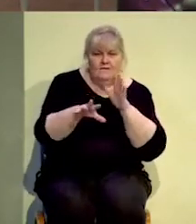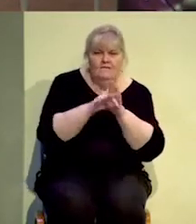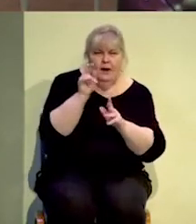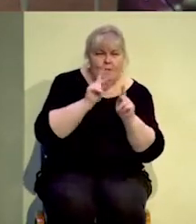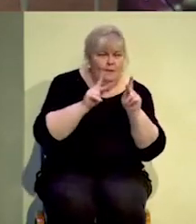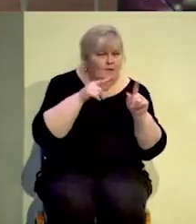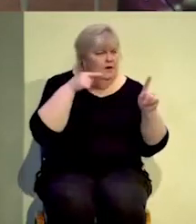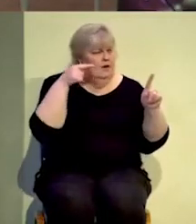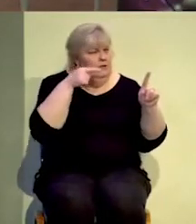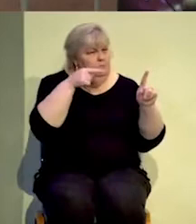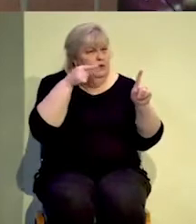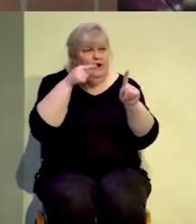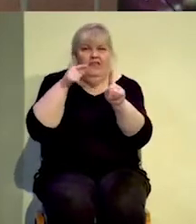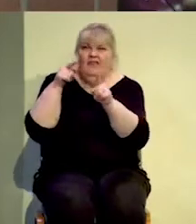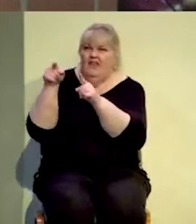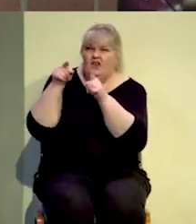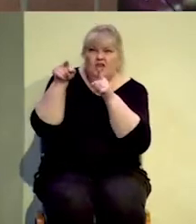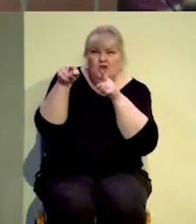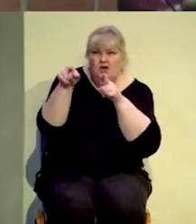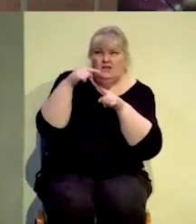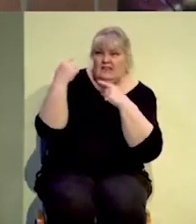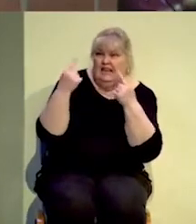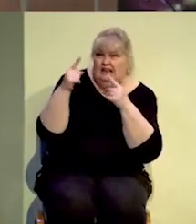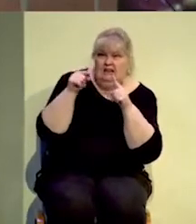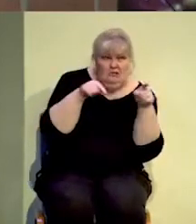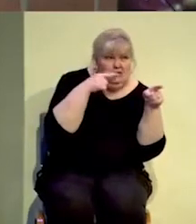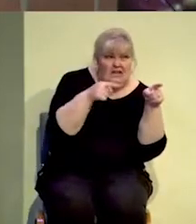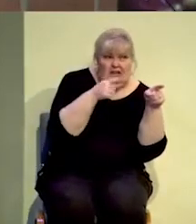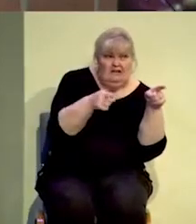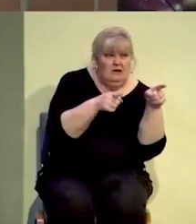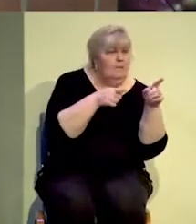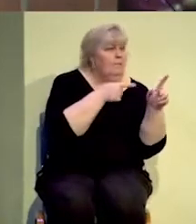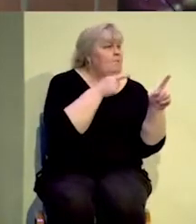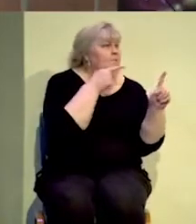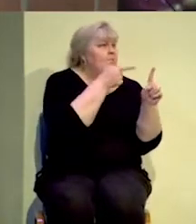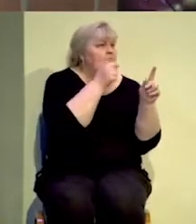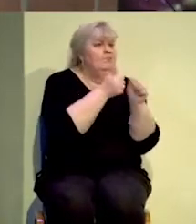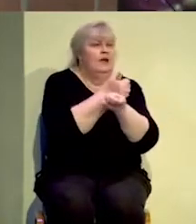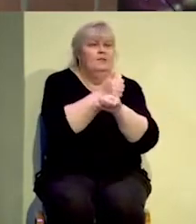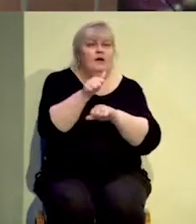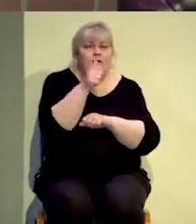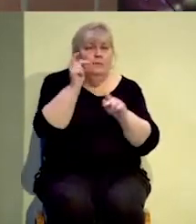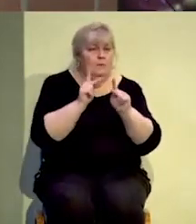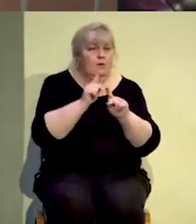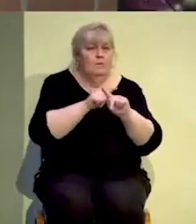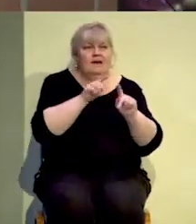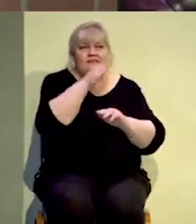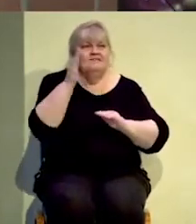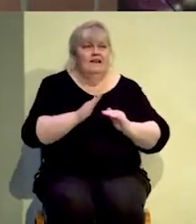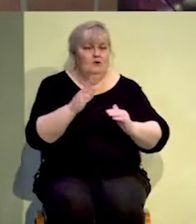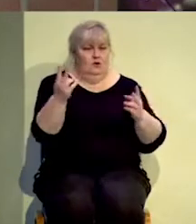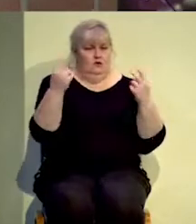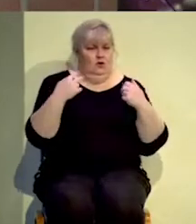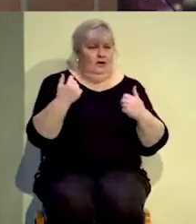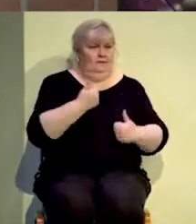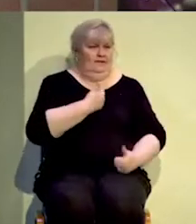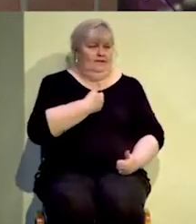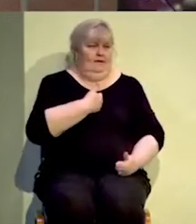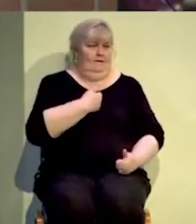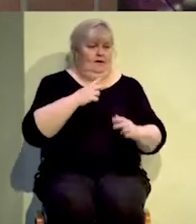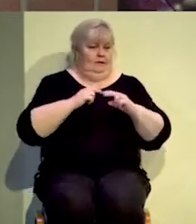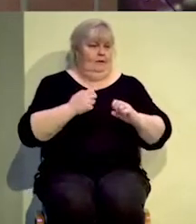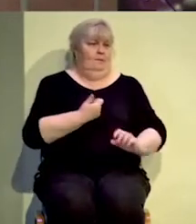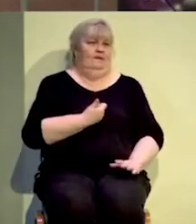job of pointing out everybody else's mess-ups and fumbles and flops and failures and sin, but you never see your own. That's what